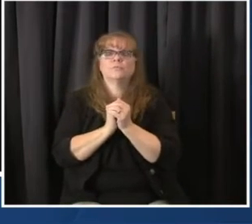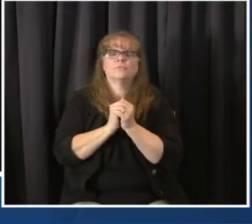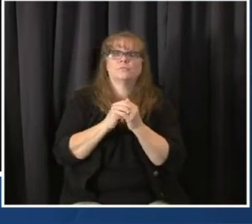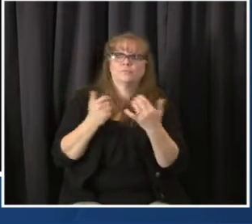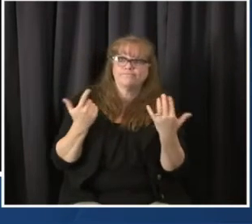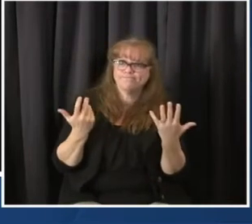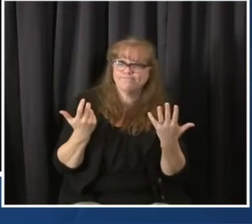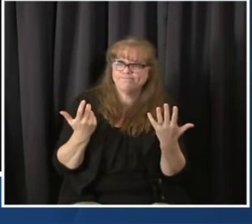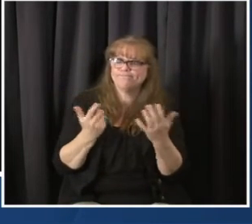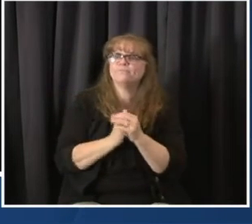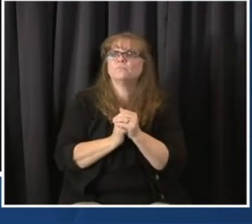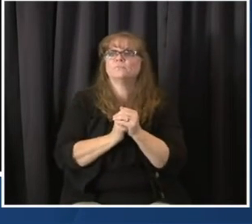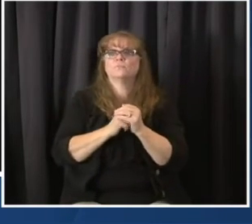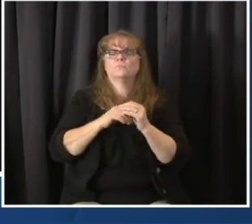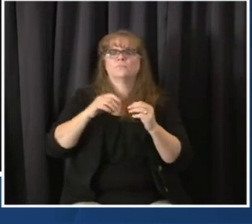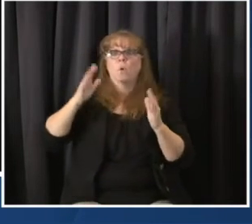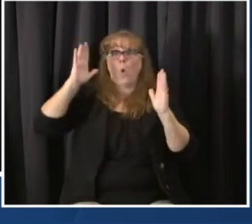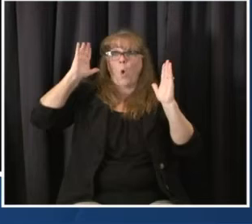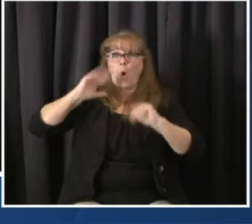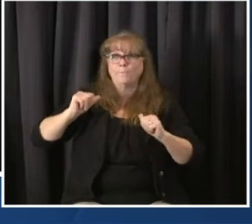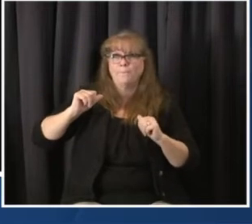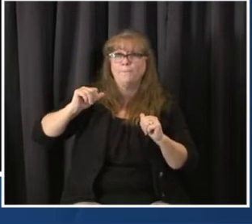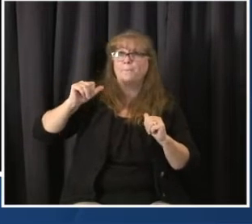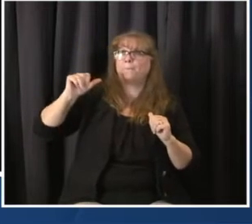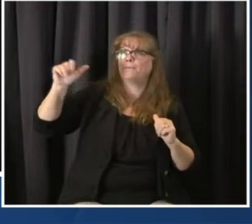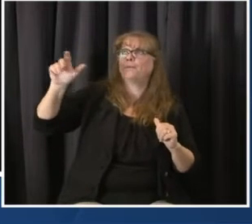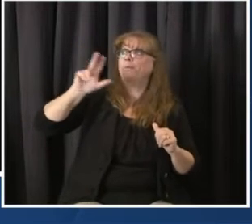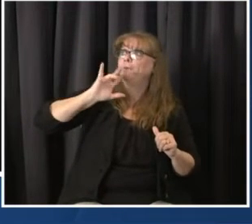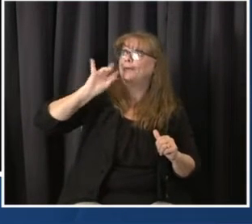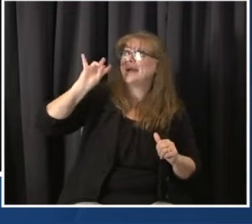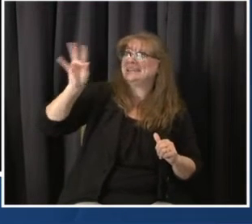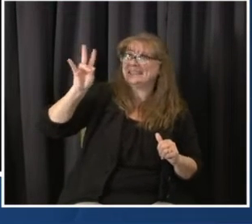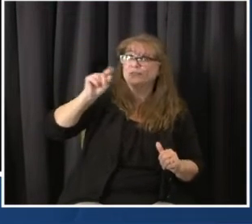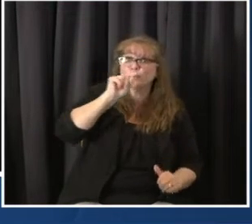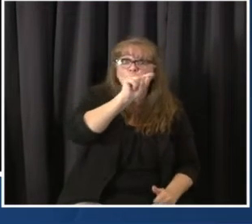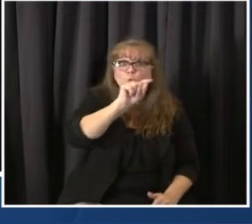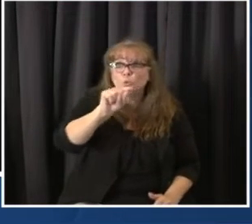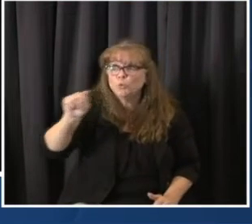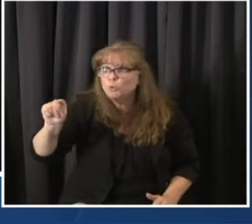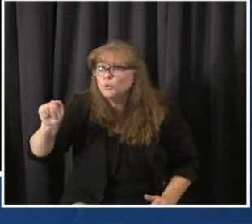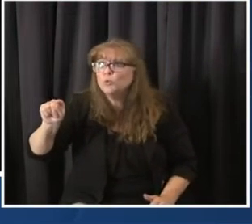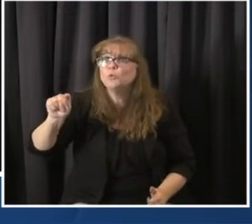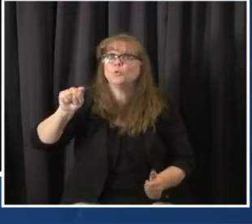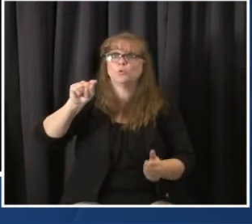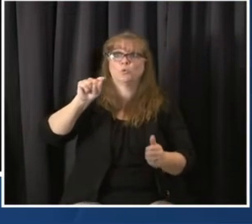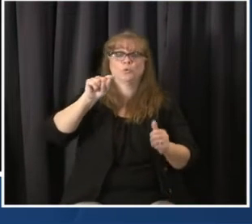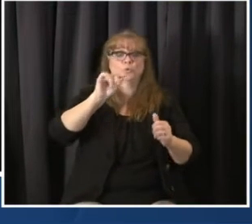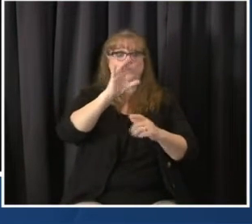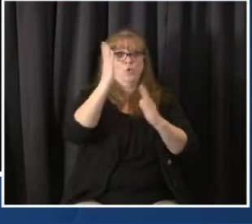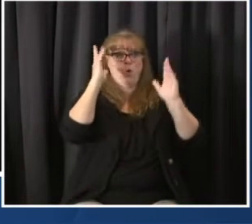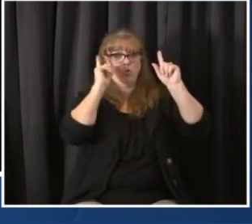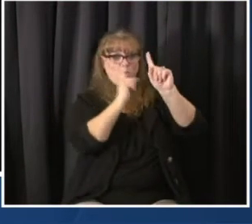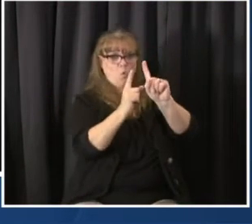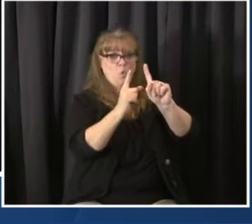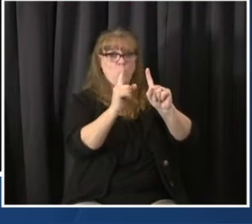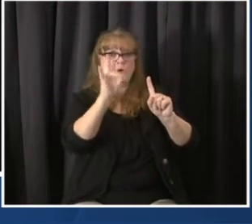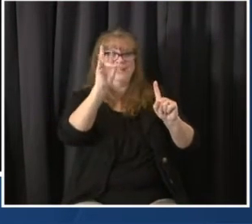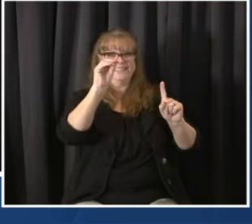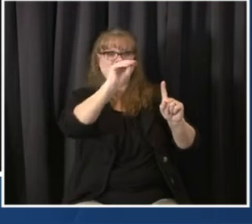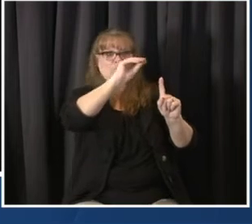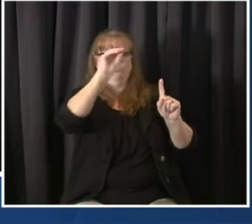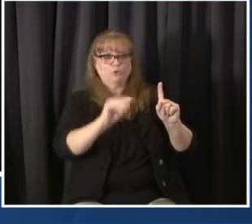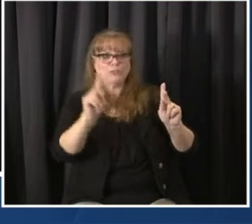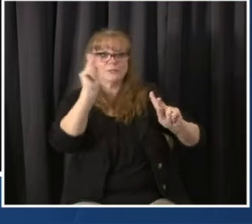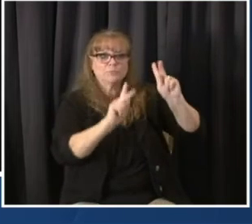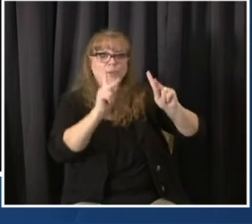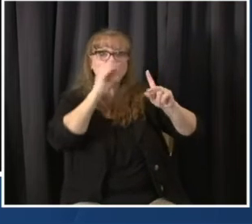70 and up by the end of February. And of course, there's downside risk as well. There are weeks where we get less of the